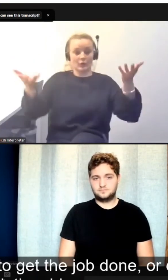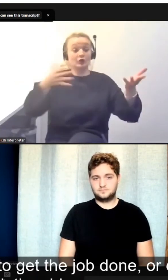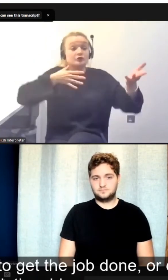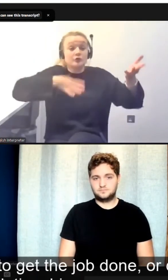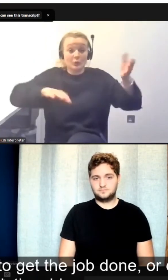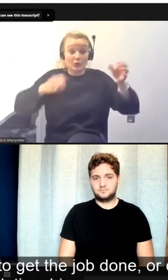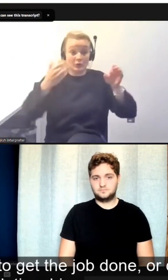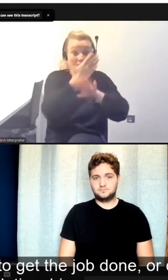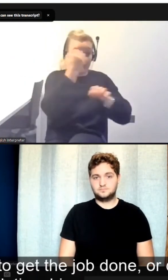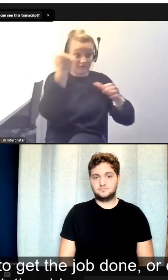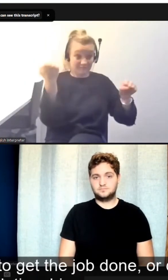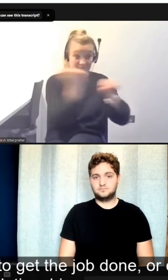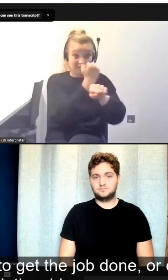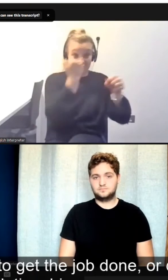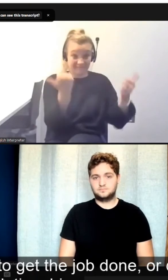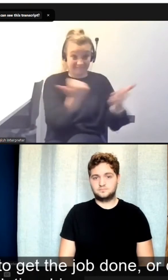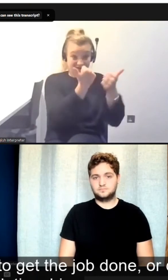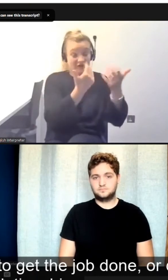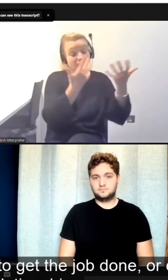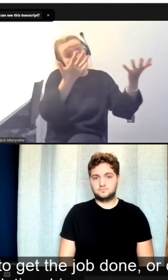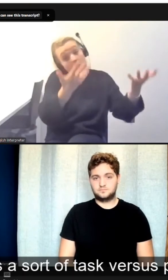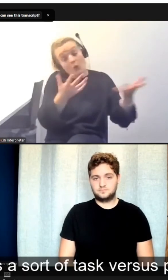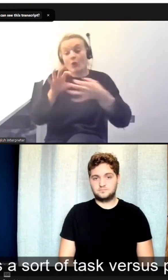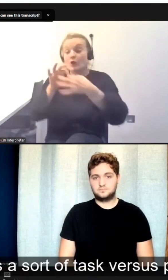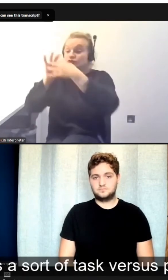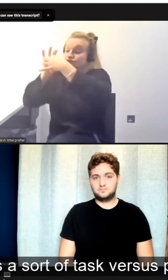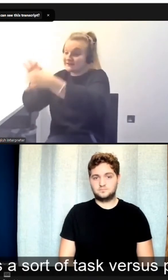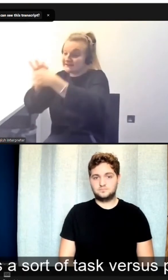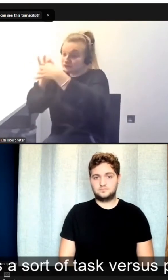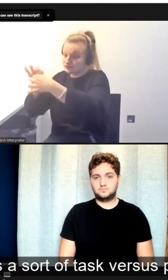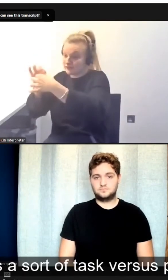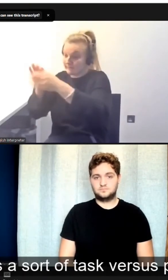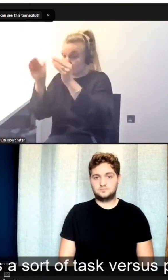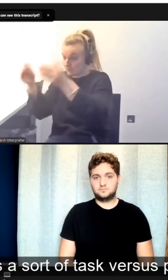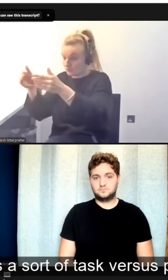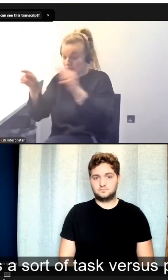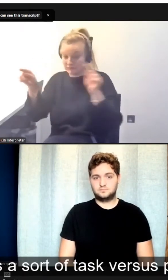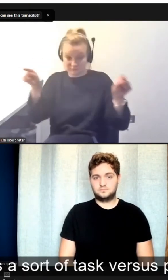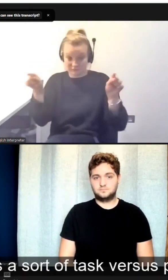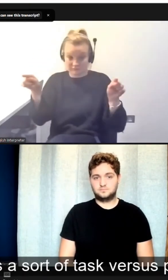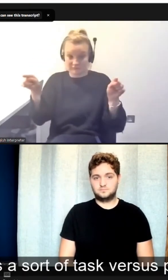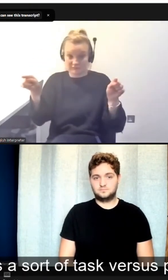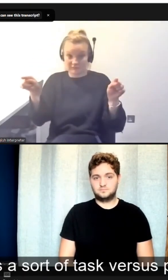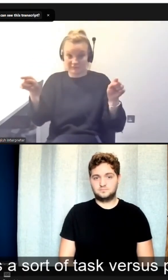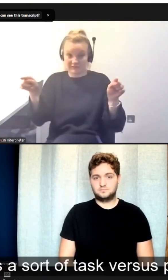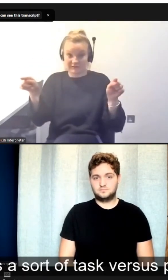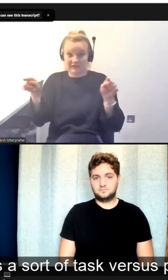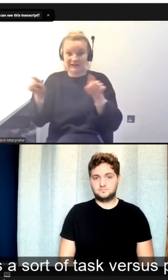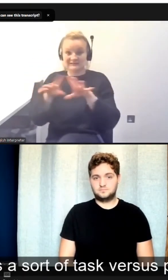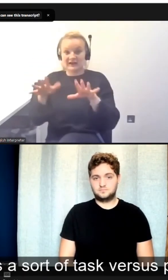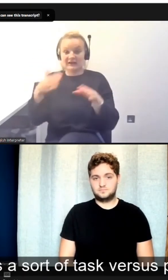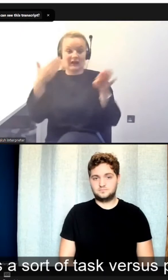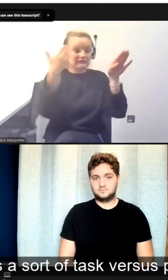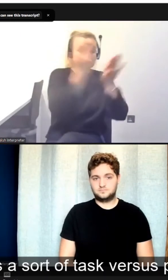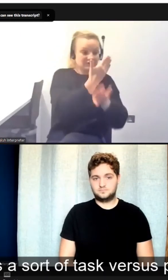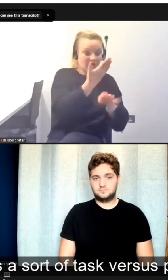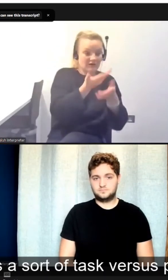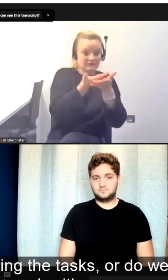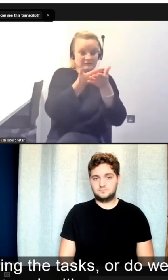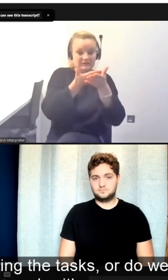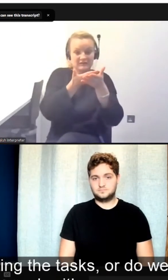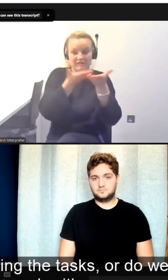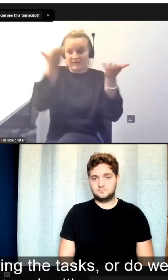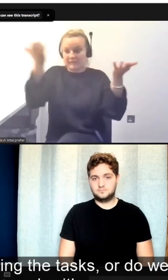or do we want to work on the relationships? And it's many of you will have seen this. It's a sort of task versus process.